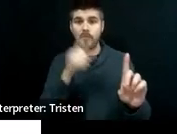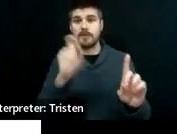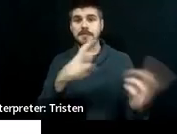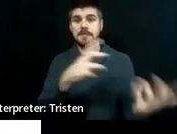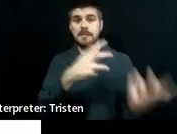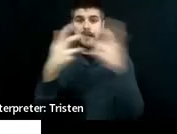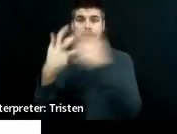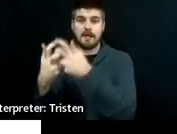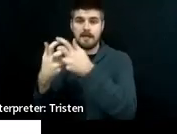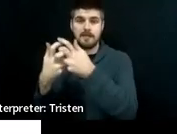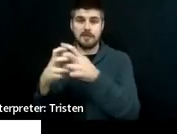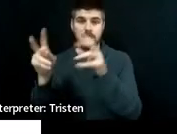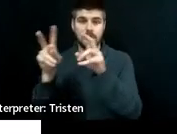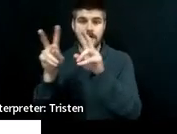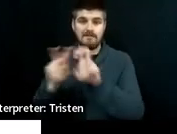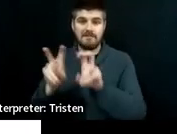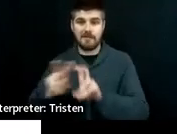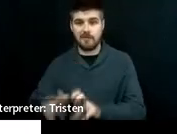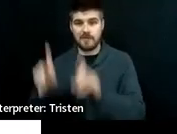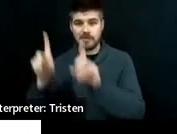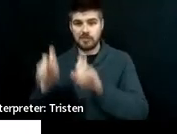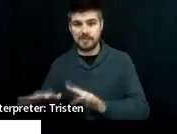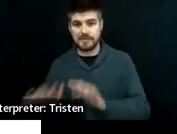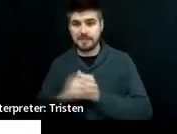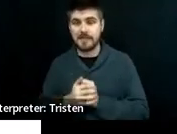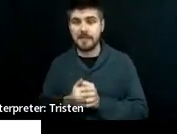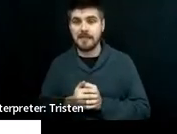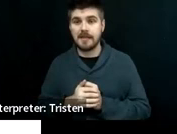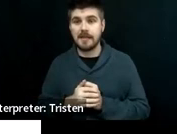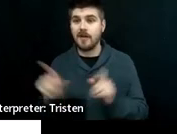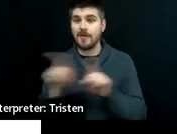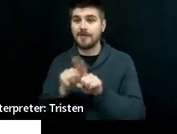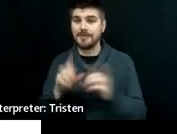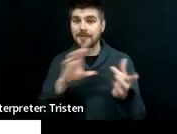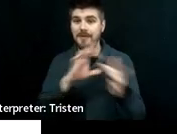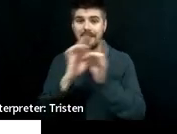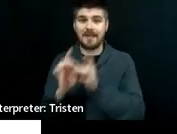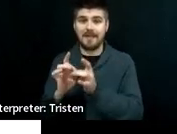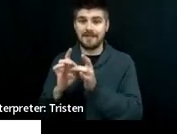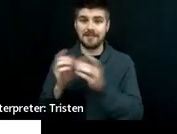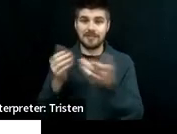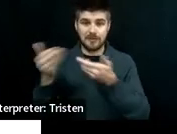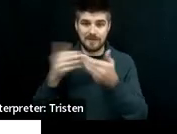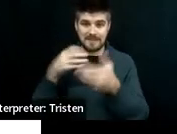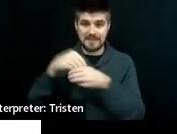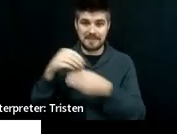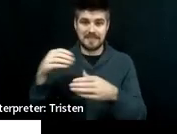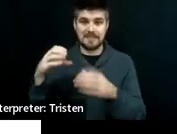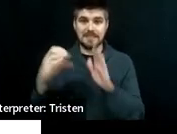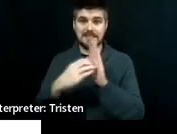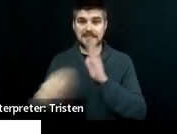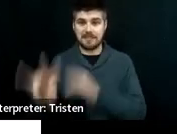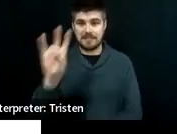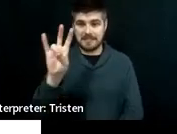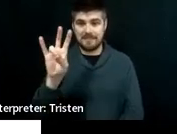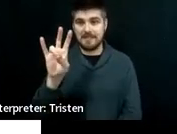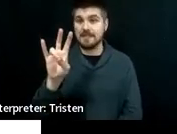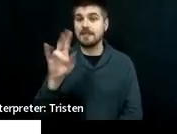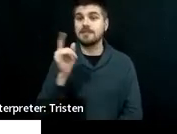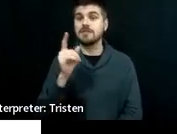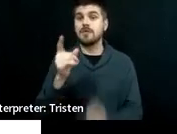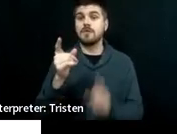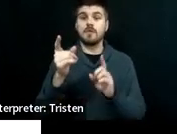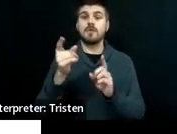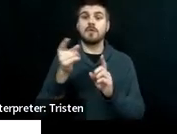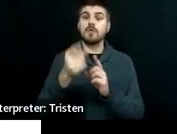back to evaluations and aligned to services in Section 7 as well. Right? But you want to make sure that